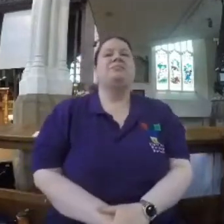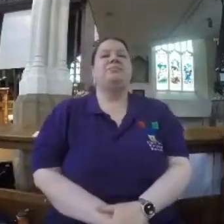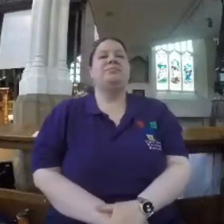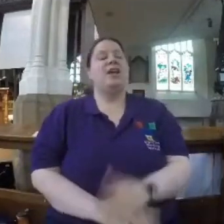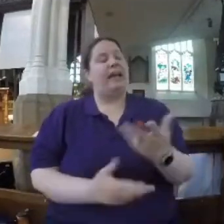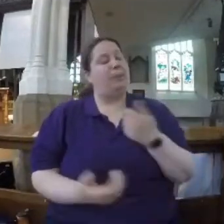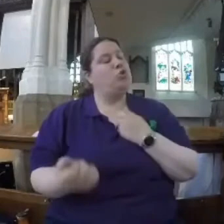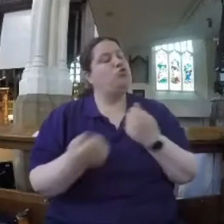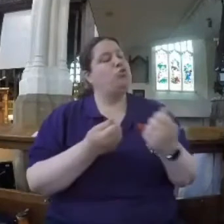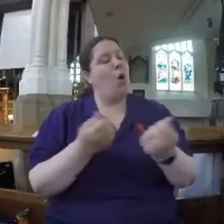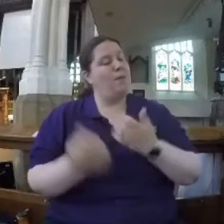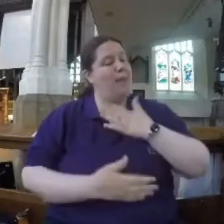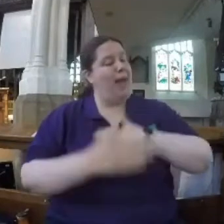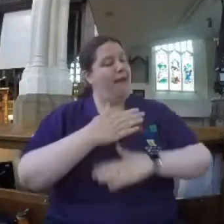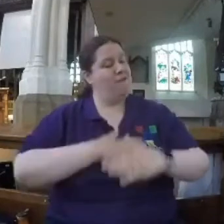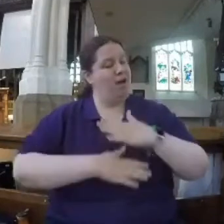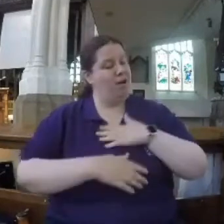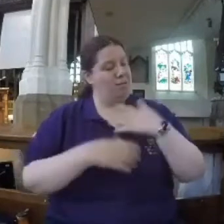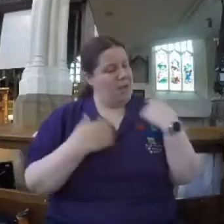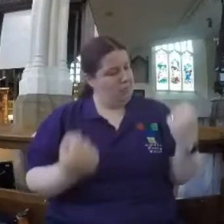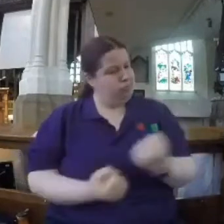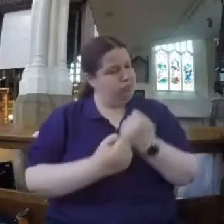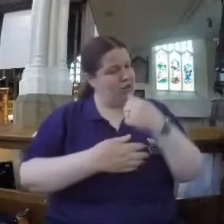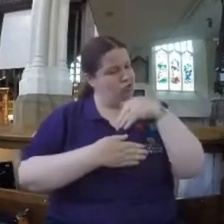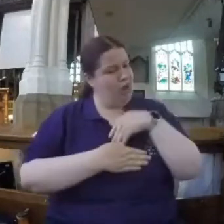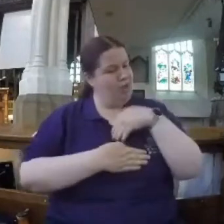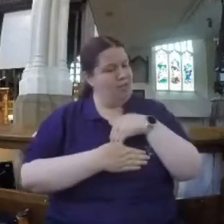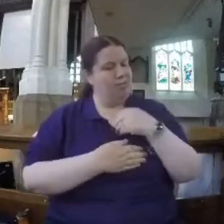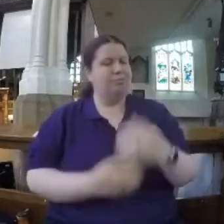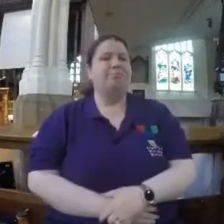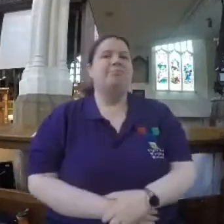Keeping control. Power under control.